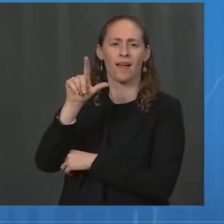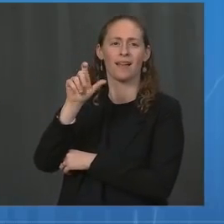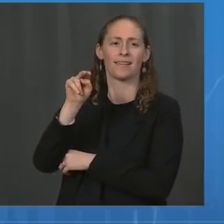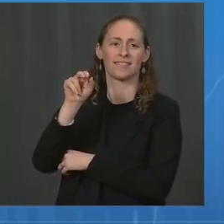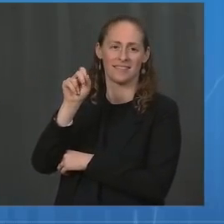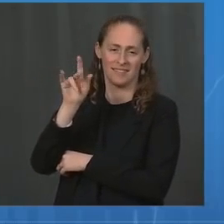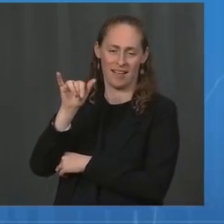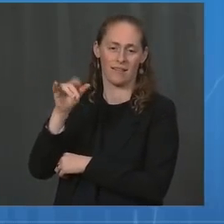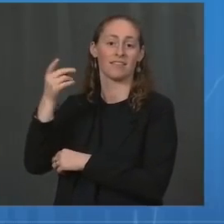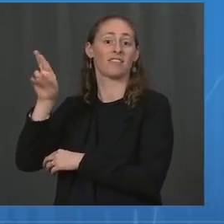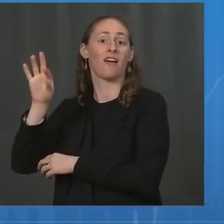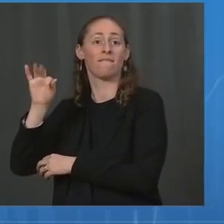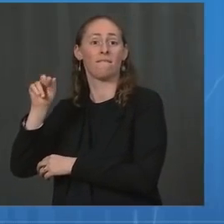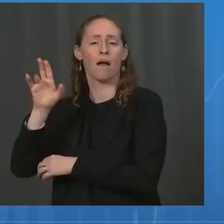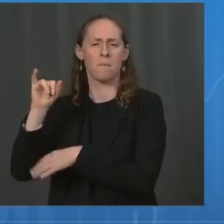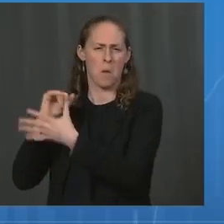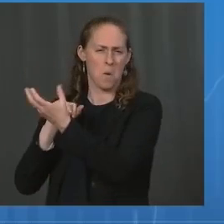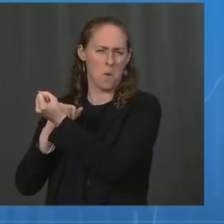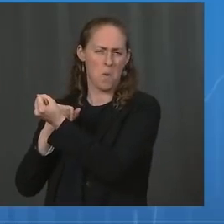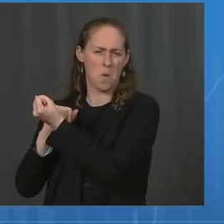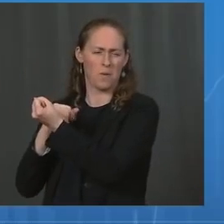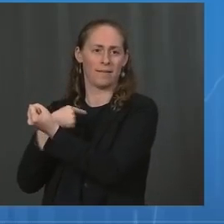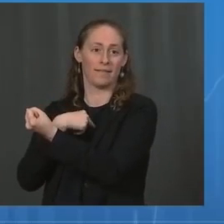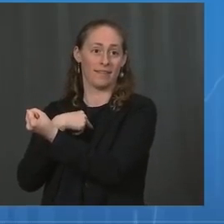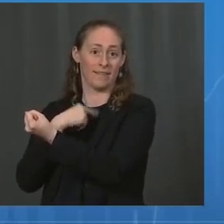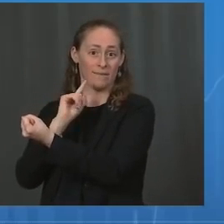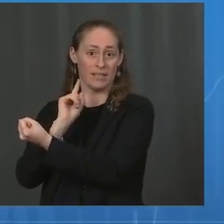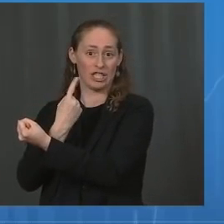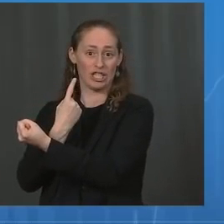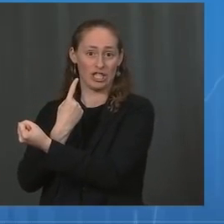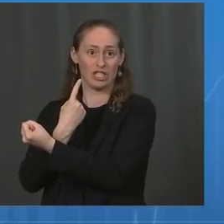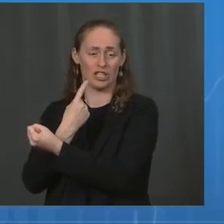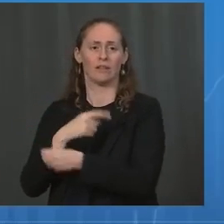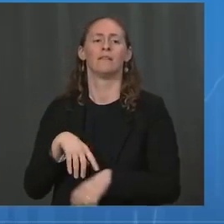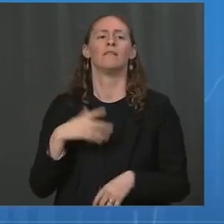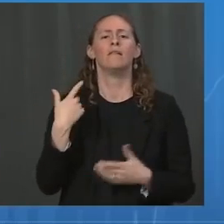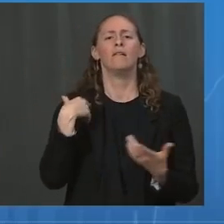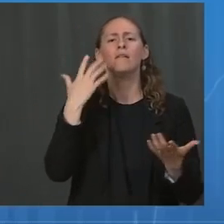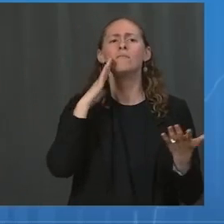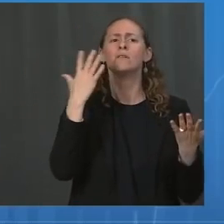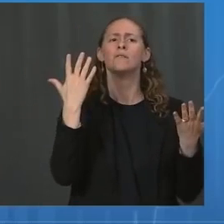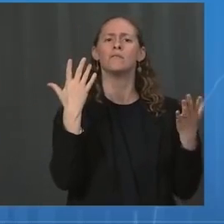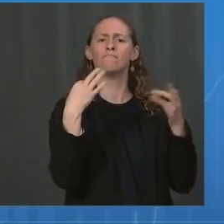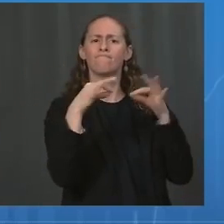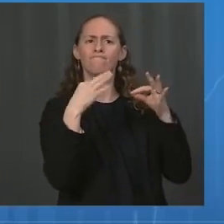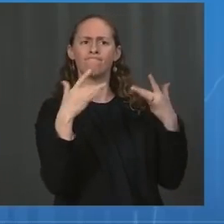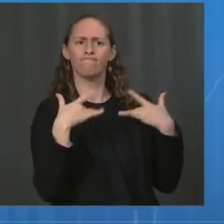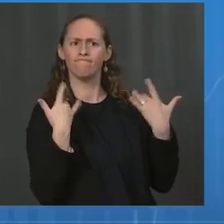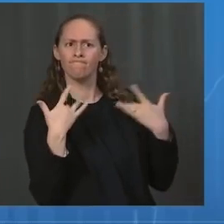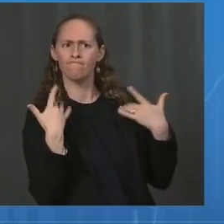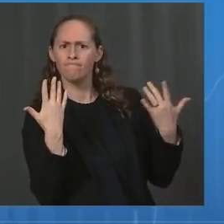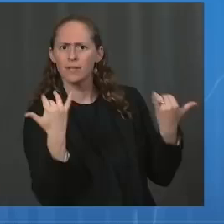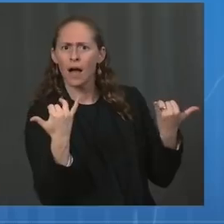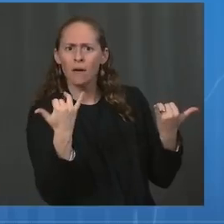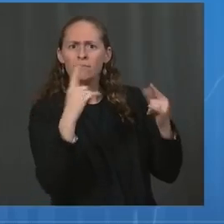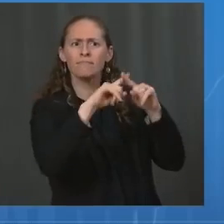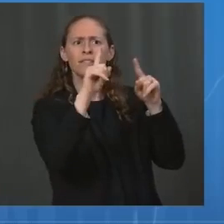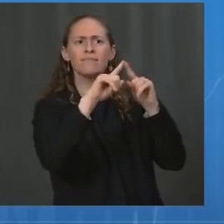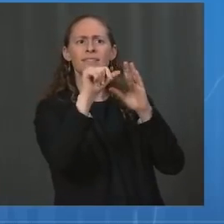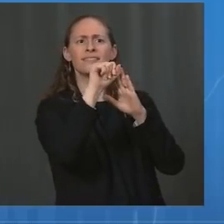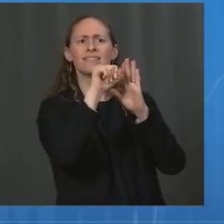start with a brief update on our efforts to help states that are battling surging cases driven by the Delta variant,